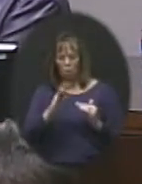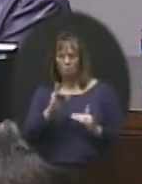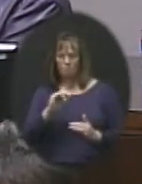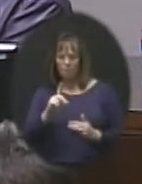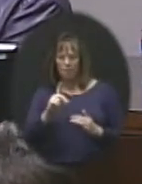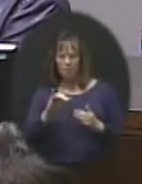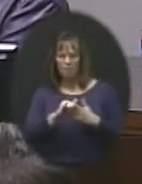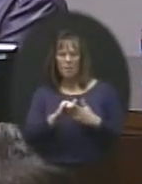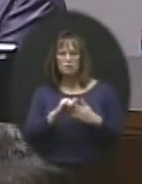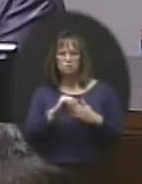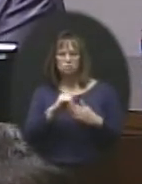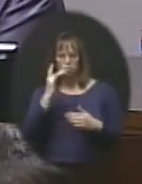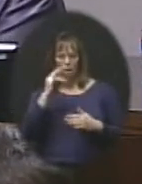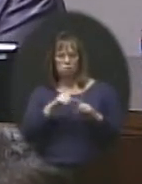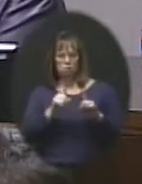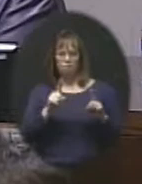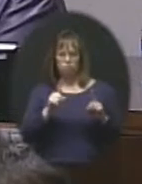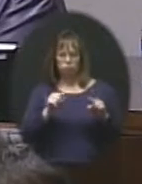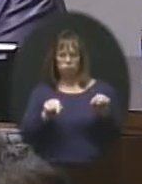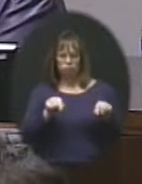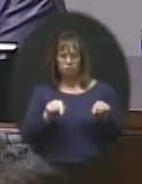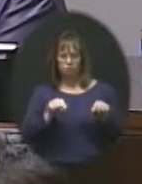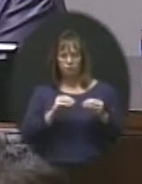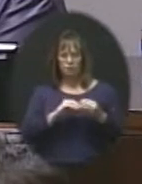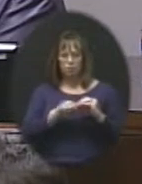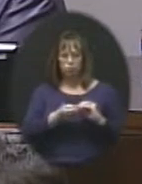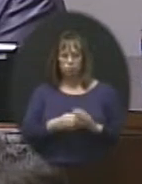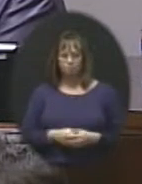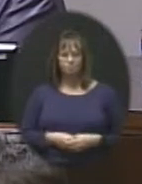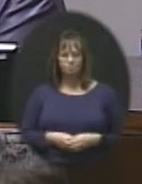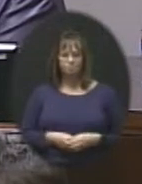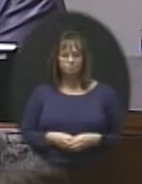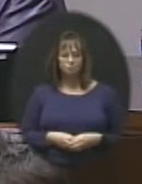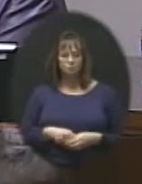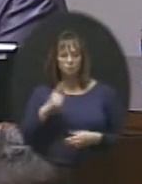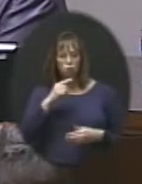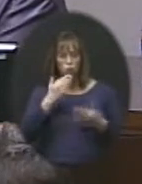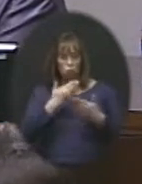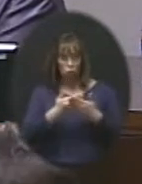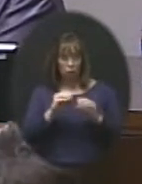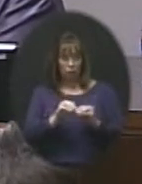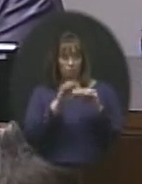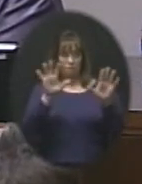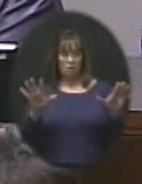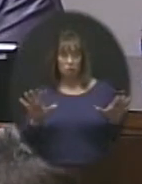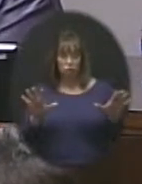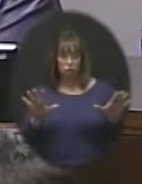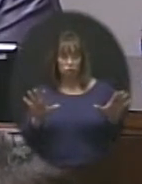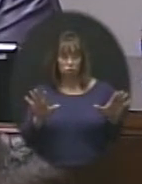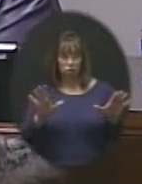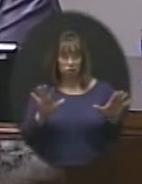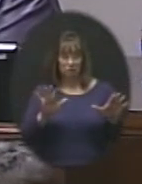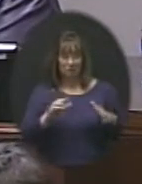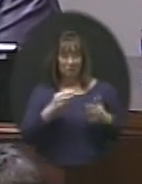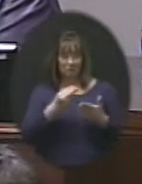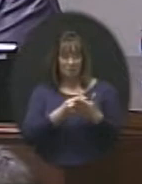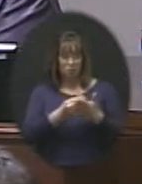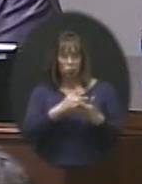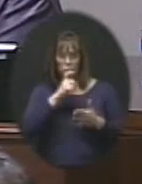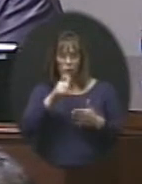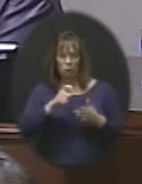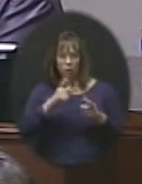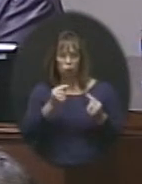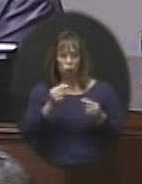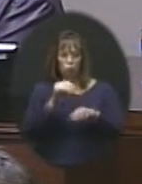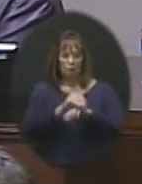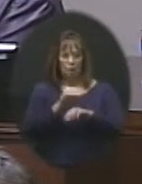So that's where that difference is there with those notes. So just for good clarification then in this budget amount we don't have to do it tonight